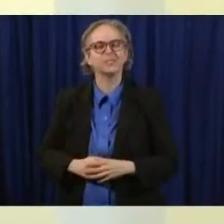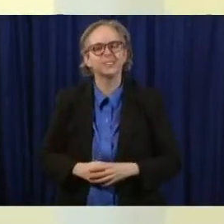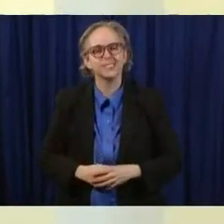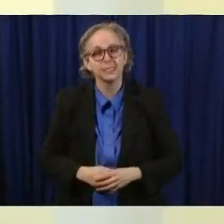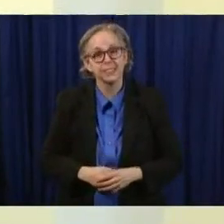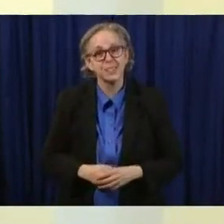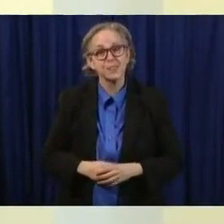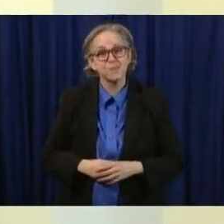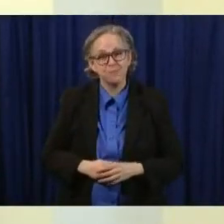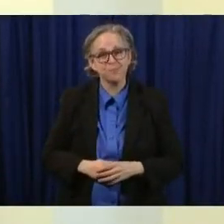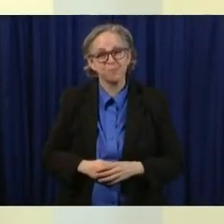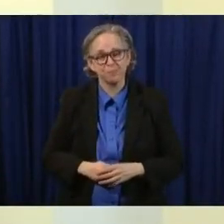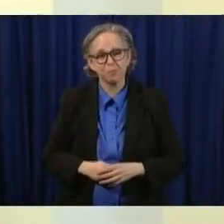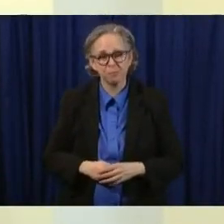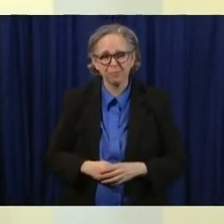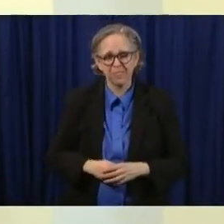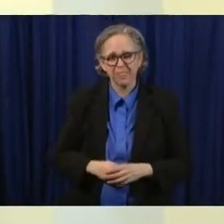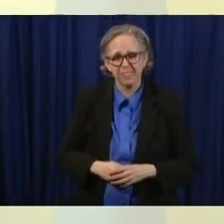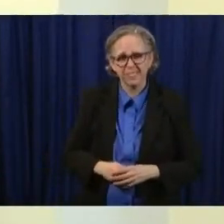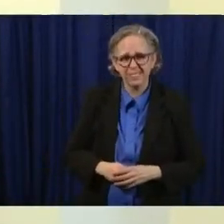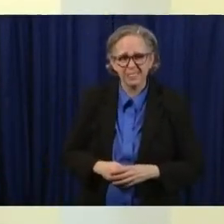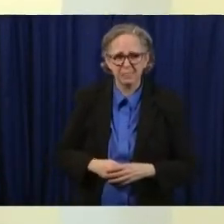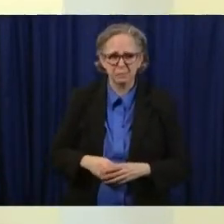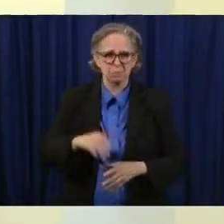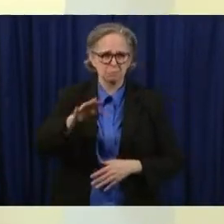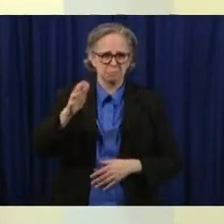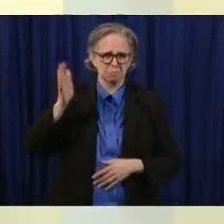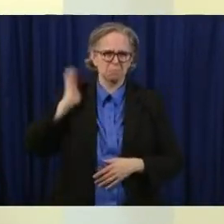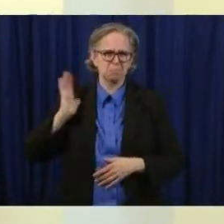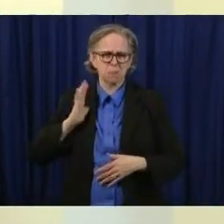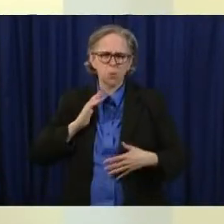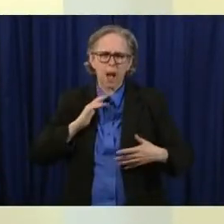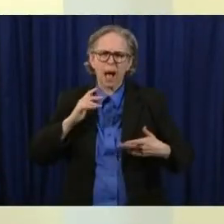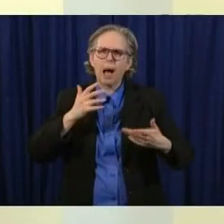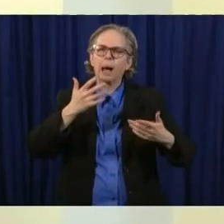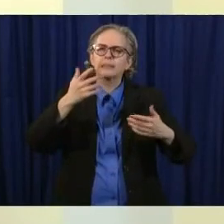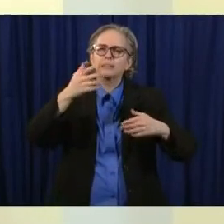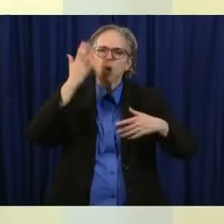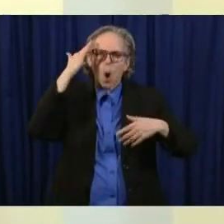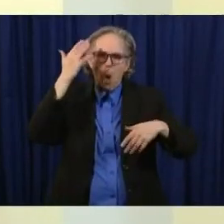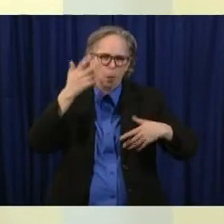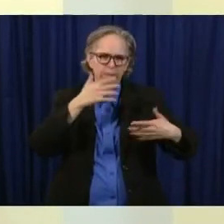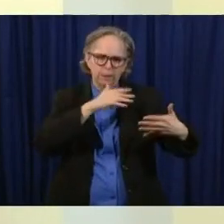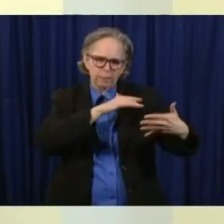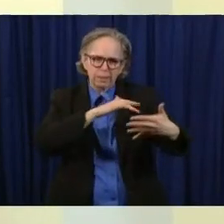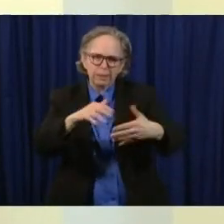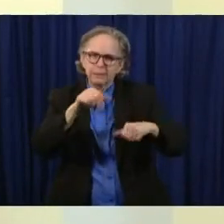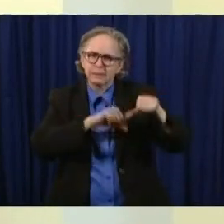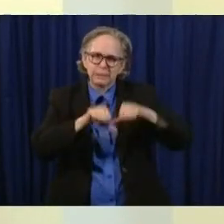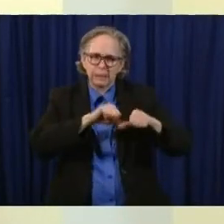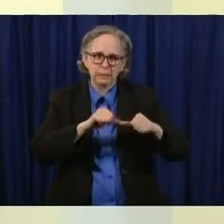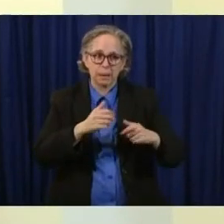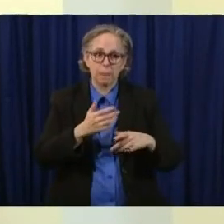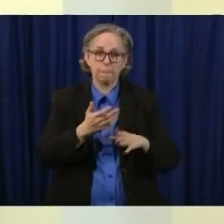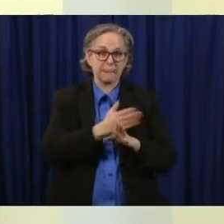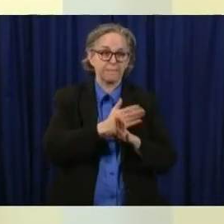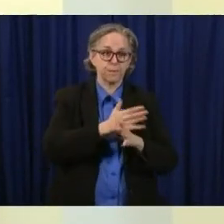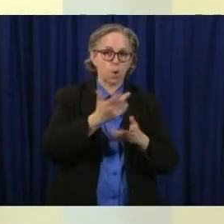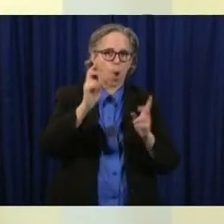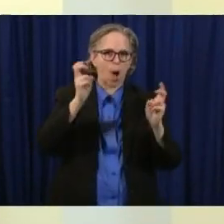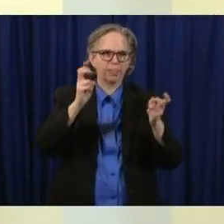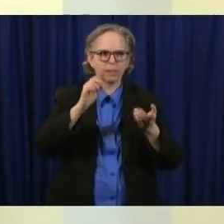early on um when i looked at the science and i had looked at it actually before the surgeon general and the cdc came out